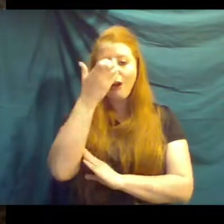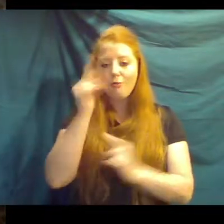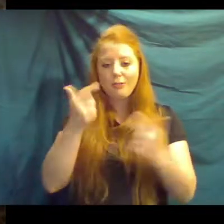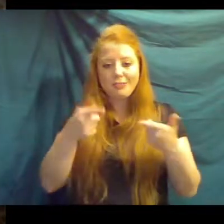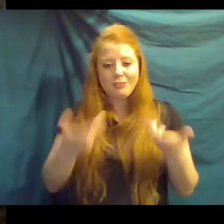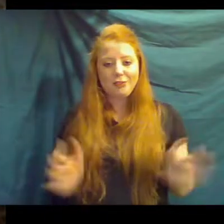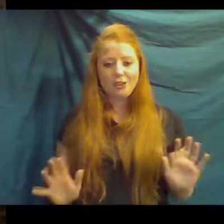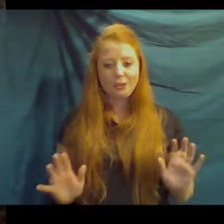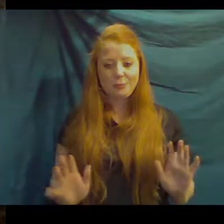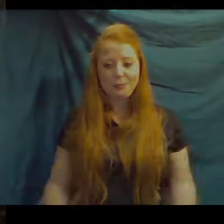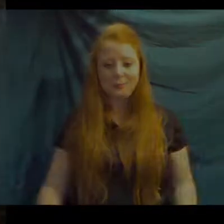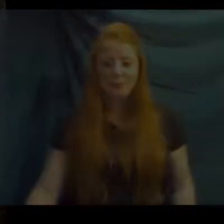We'll see time. I'm Bye. see next time. Bye. Bye. Thank you.